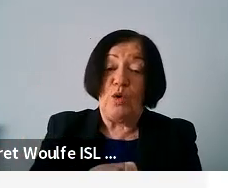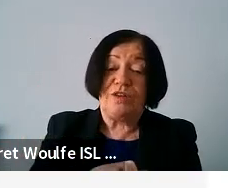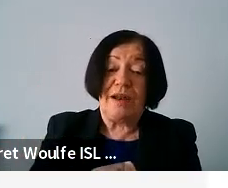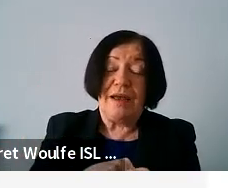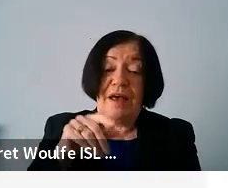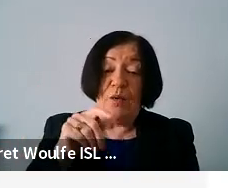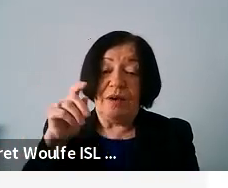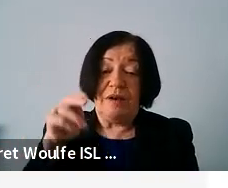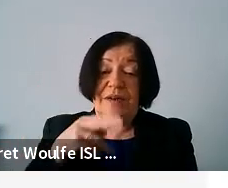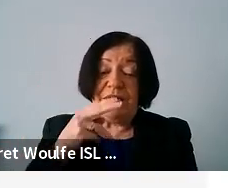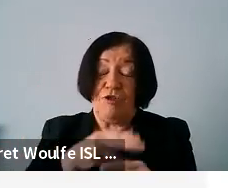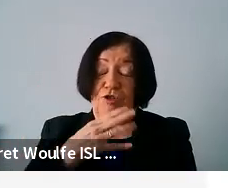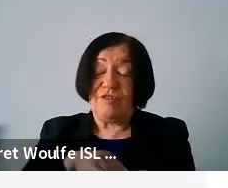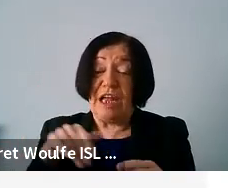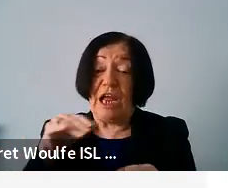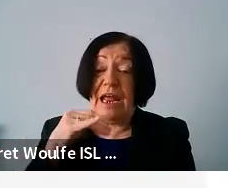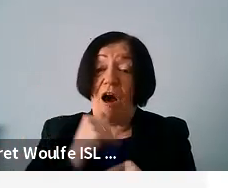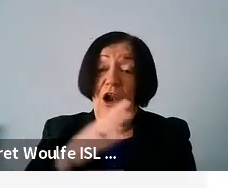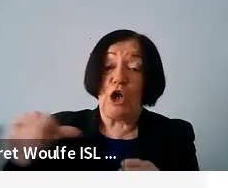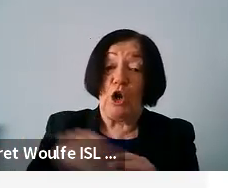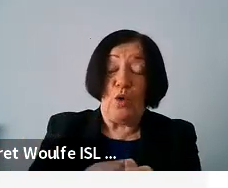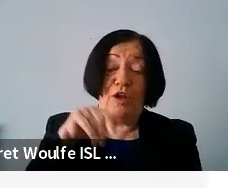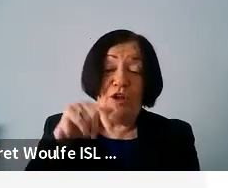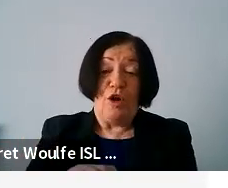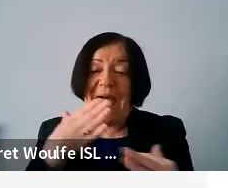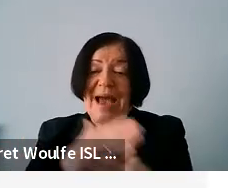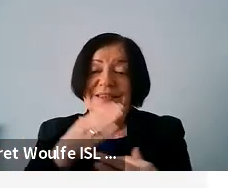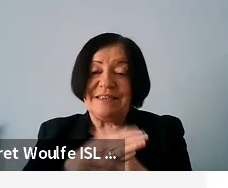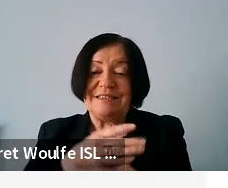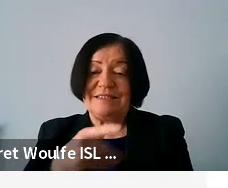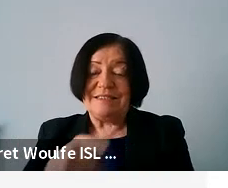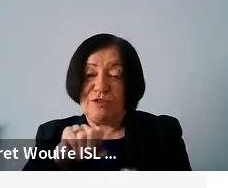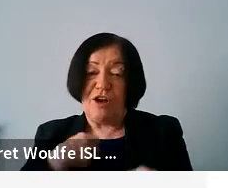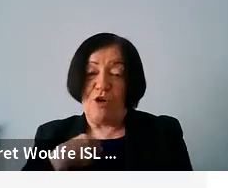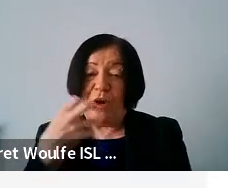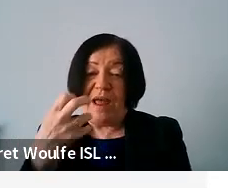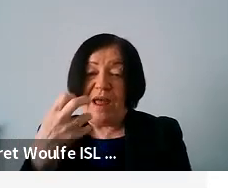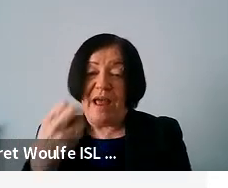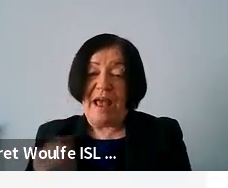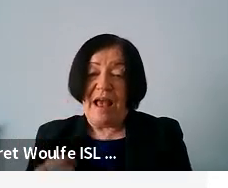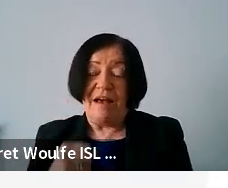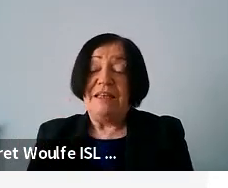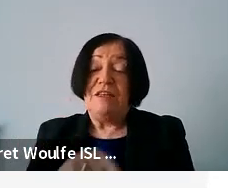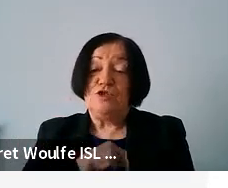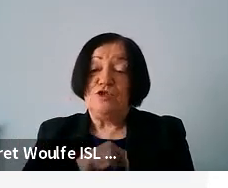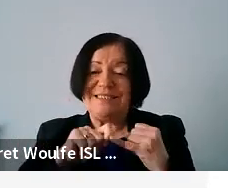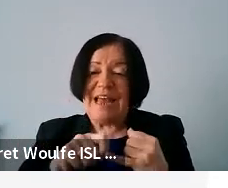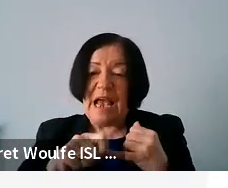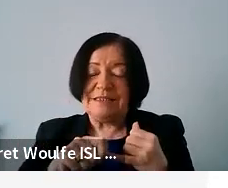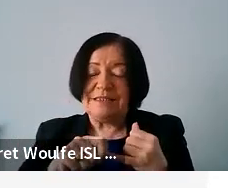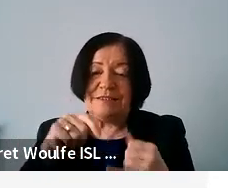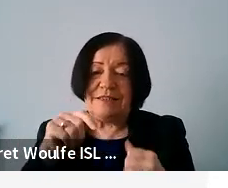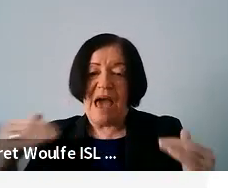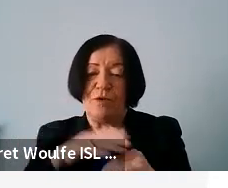just inclusion and you will access to this little icebreaker that we have this is also to test out if the platform